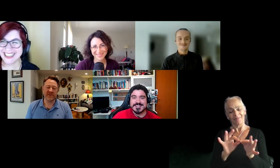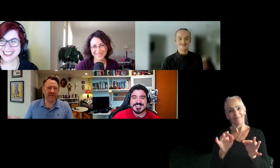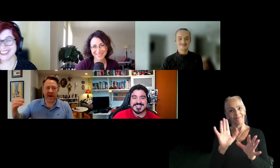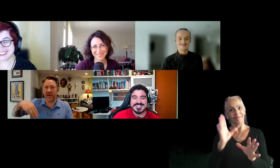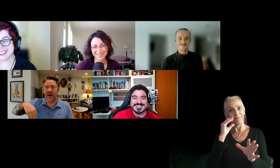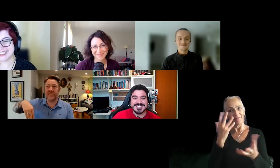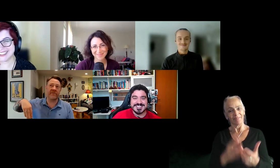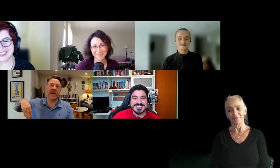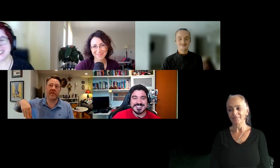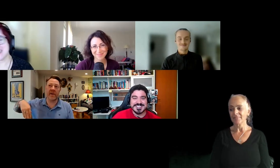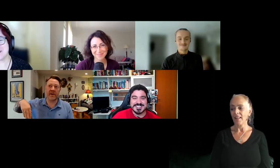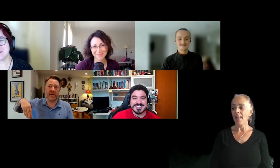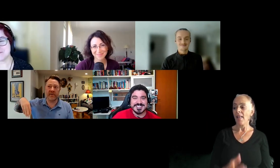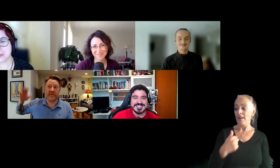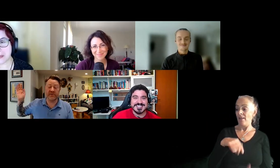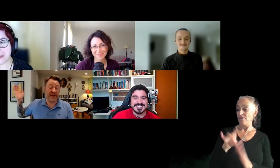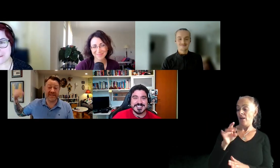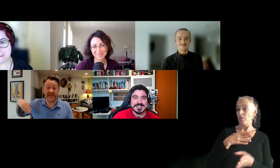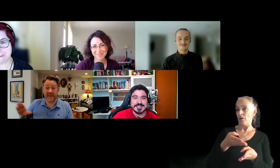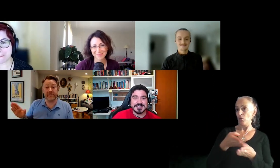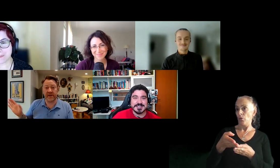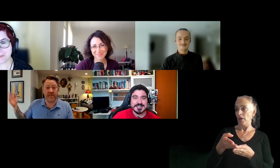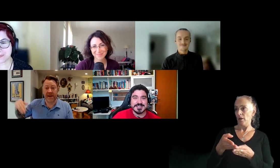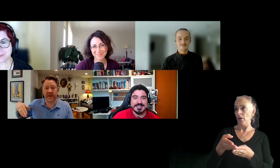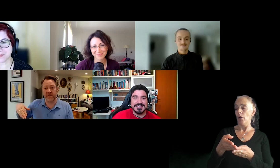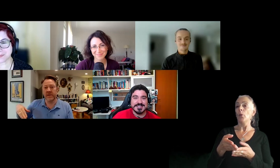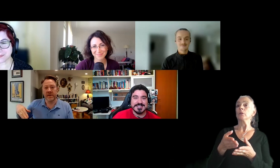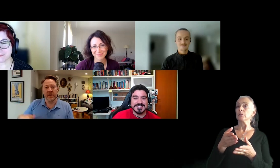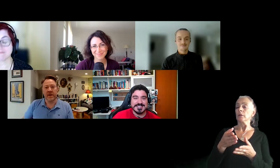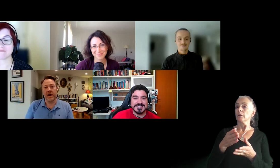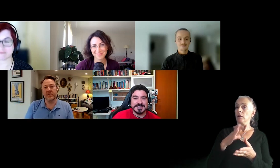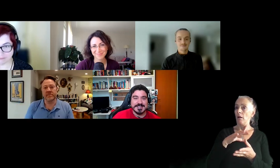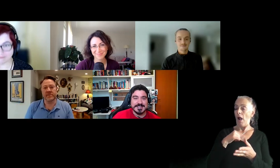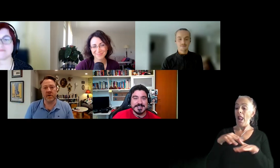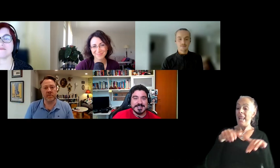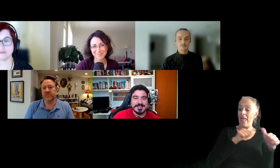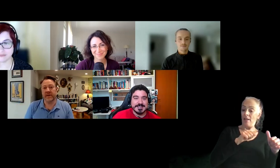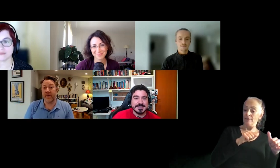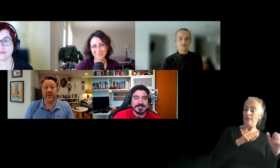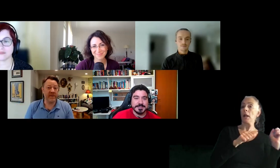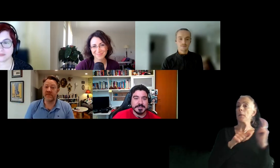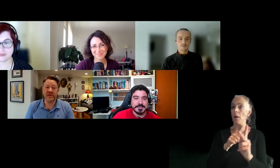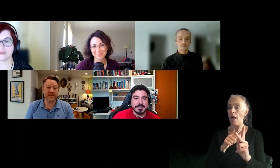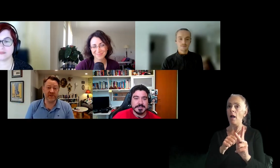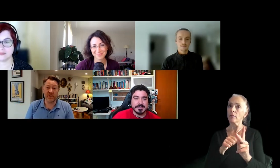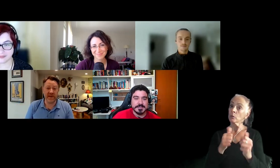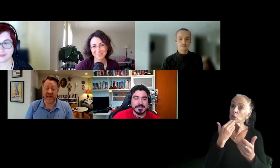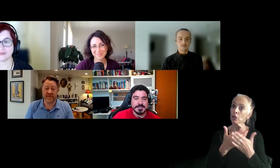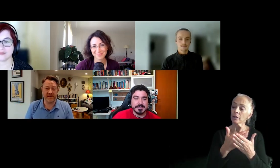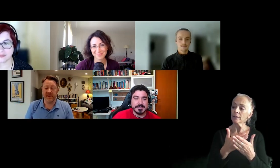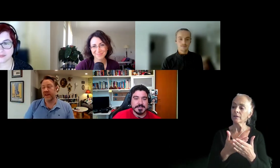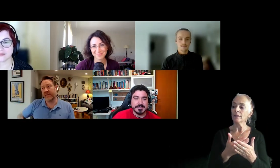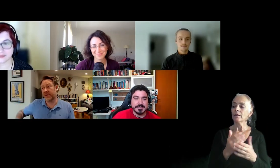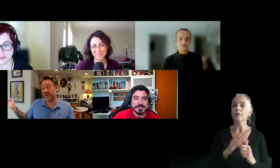And also I've, I've found in my career, it was really nice to leave and come back again. Um, so like I would just because you want